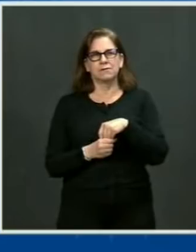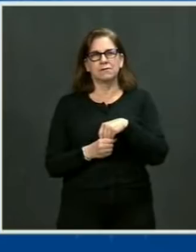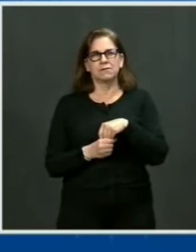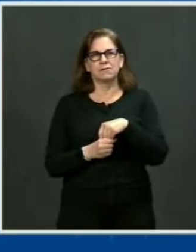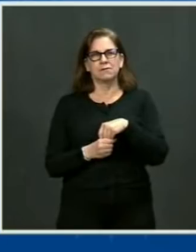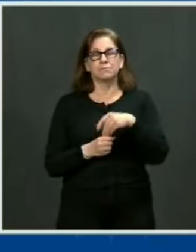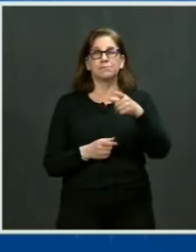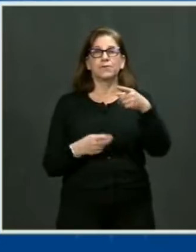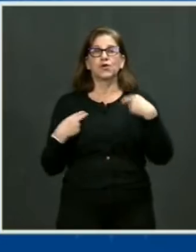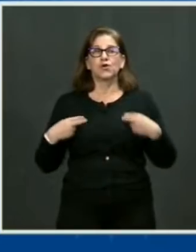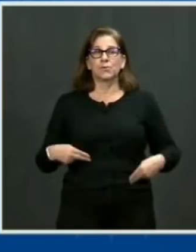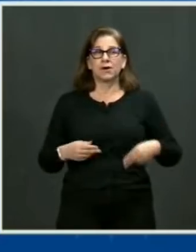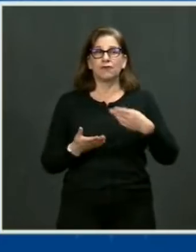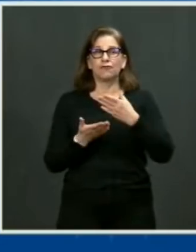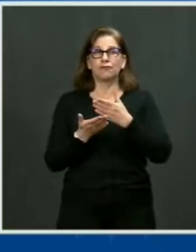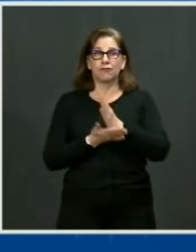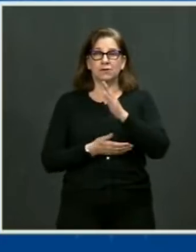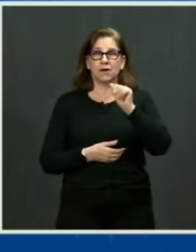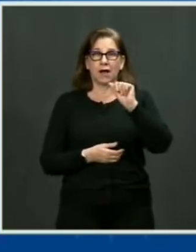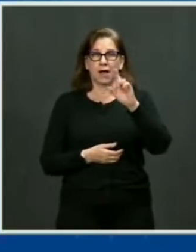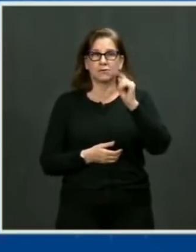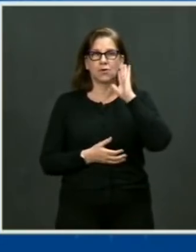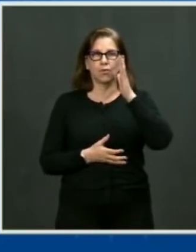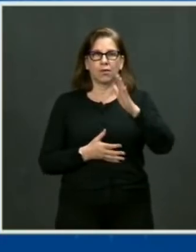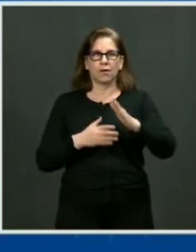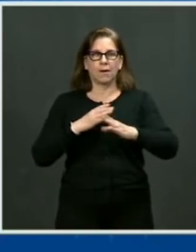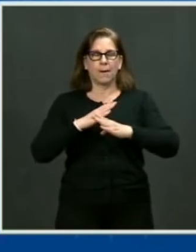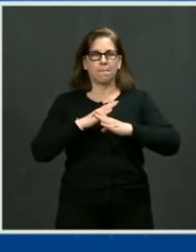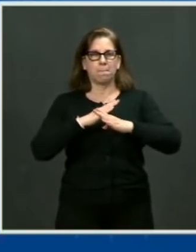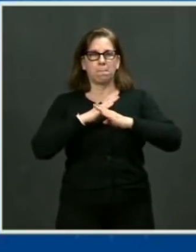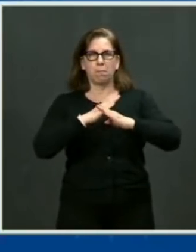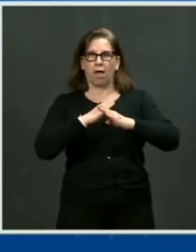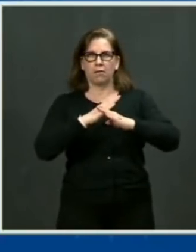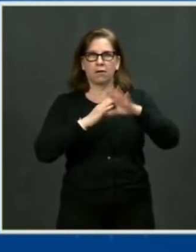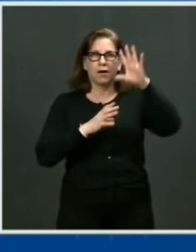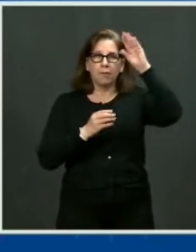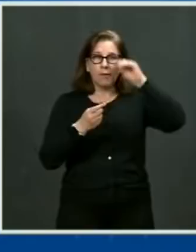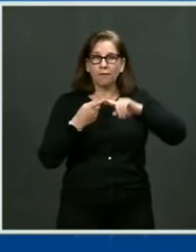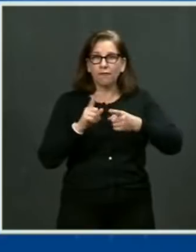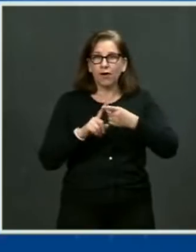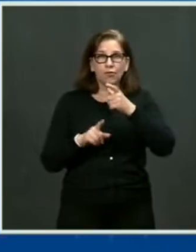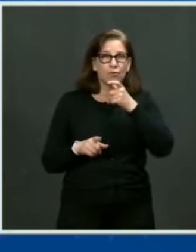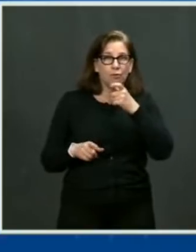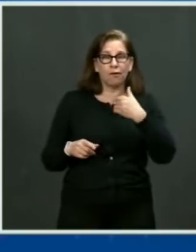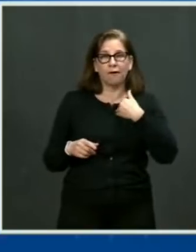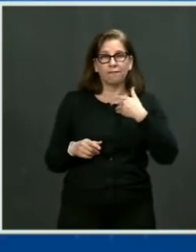found by a court to be an abuser and continuing threat.